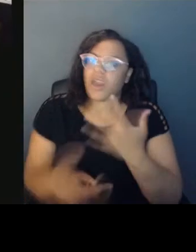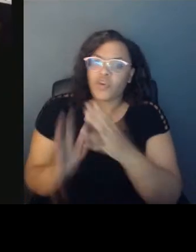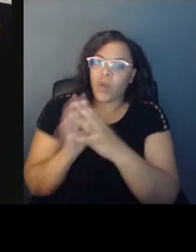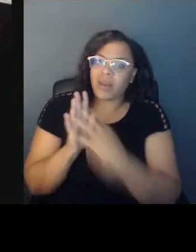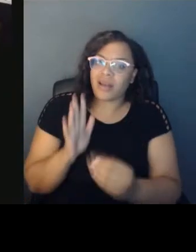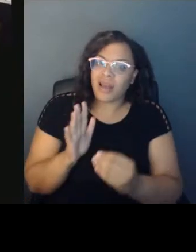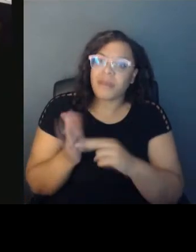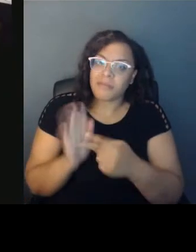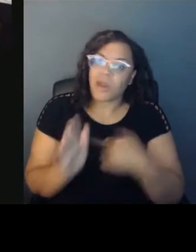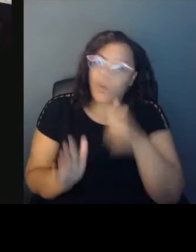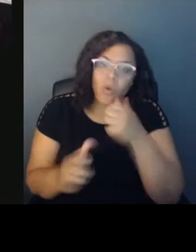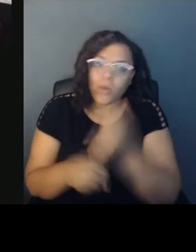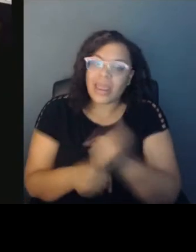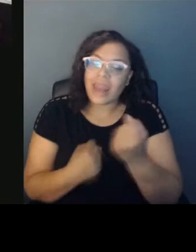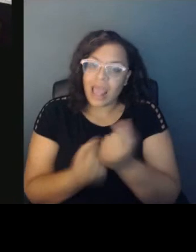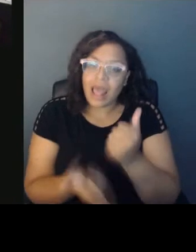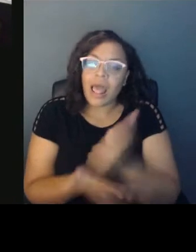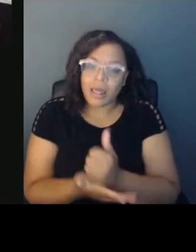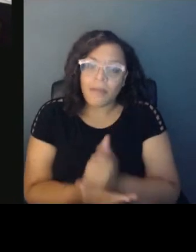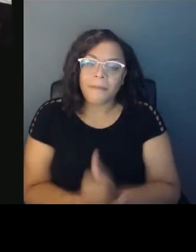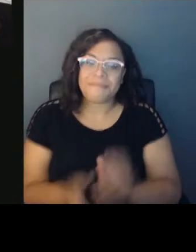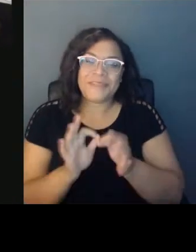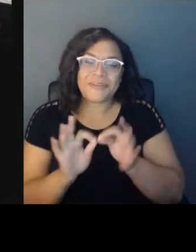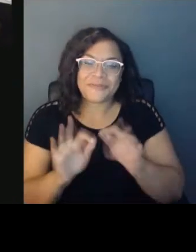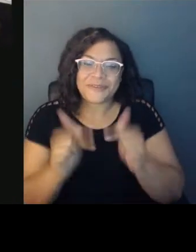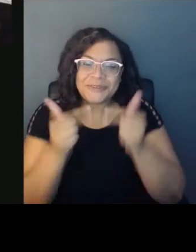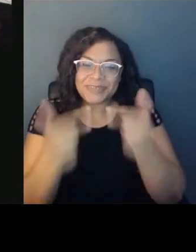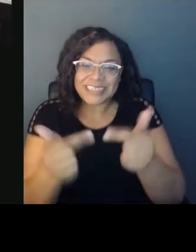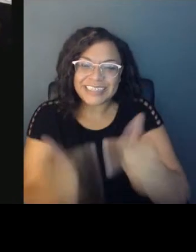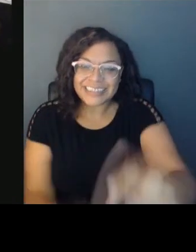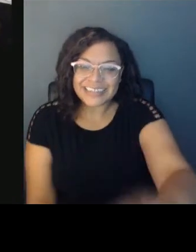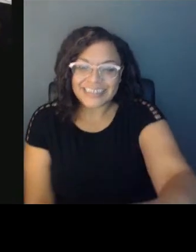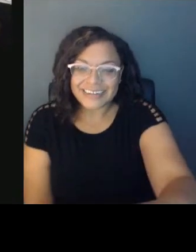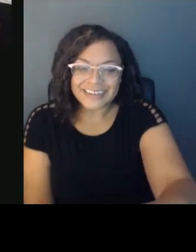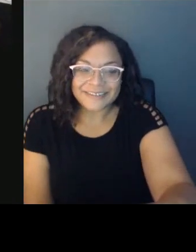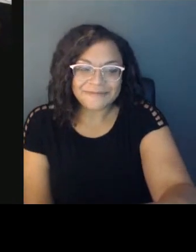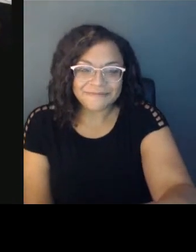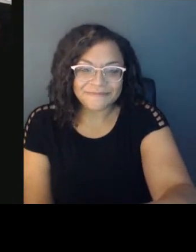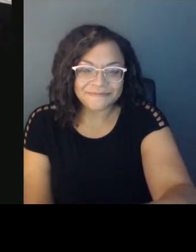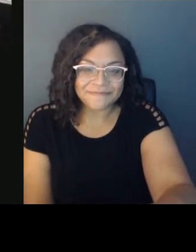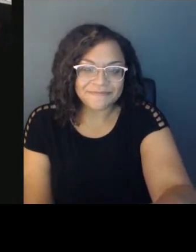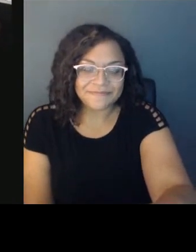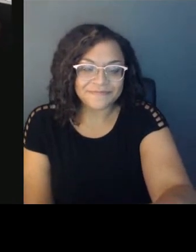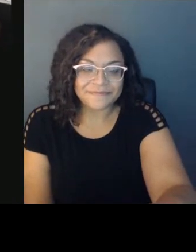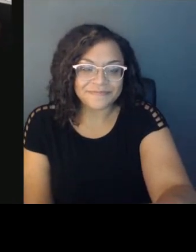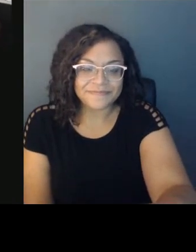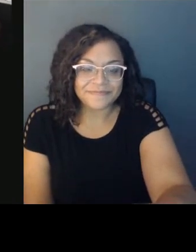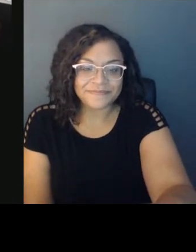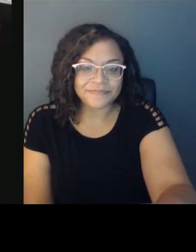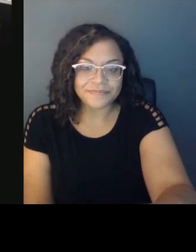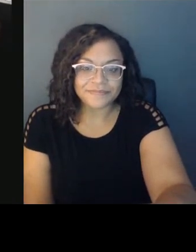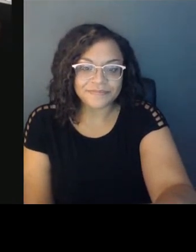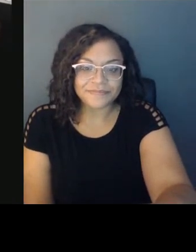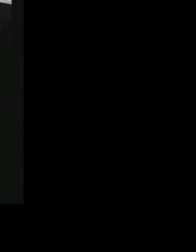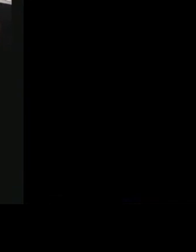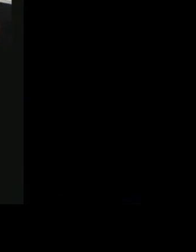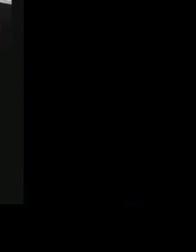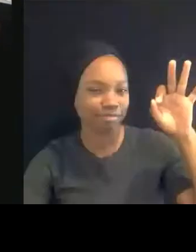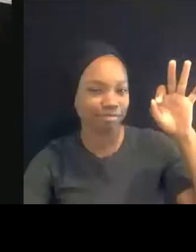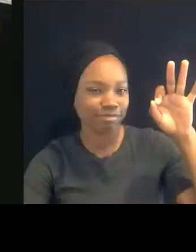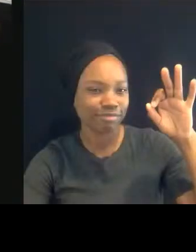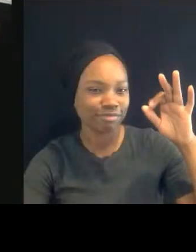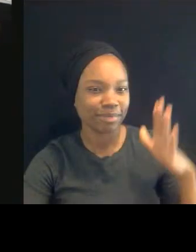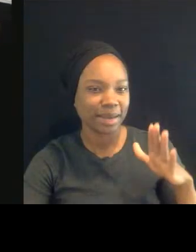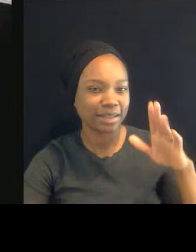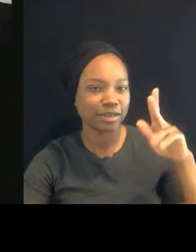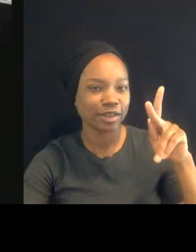Pastor Kasia, you know, I'm going to ask you, how did you come to this work? Honestly, I hope, but really